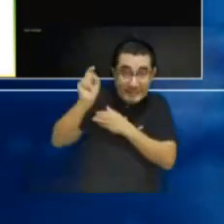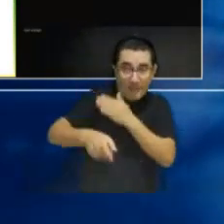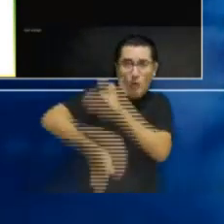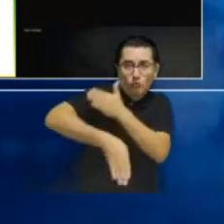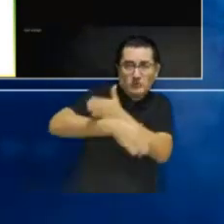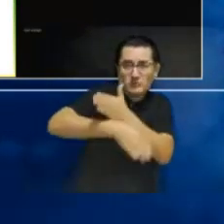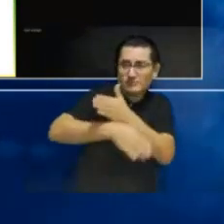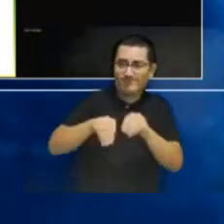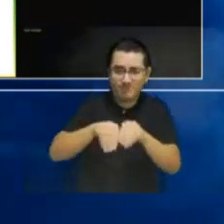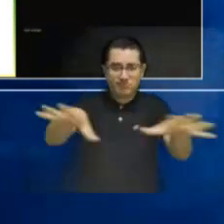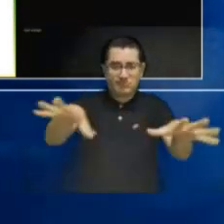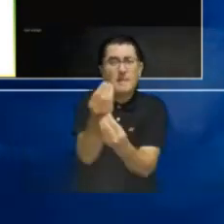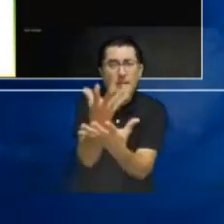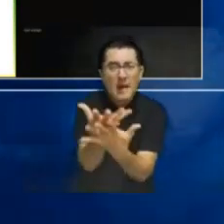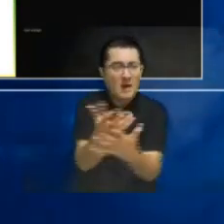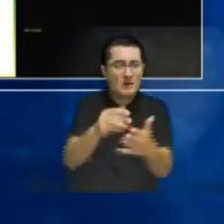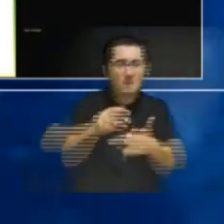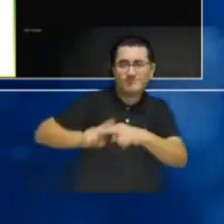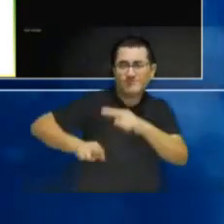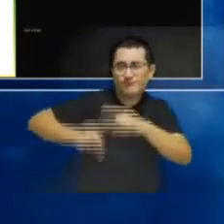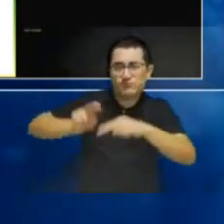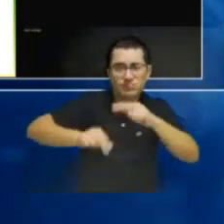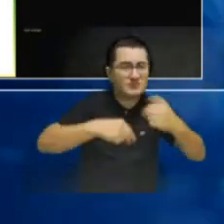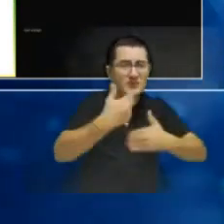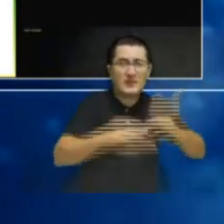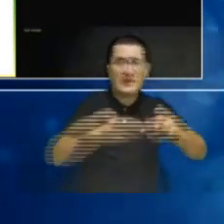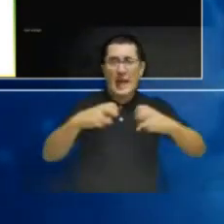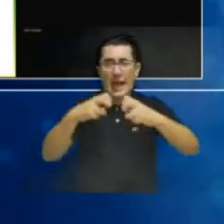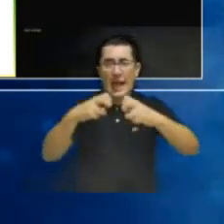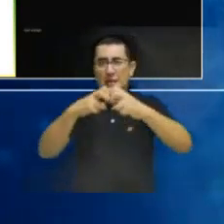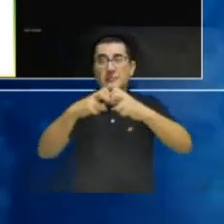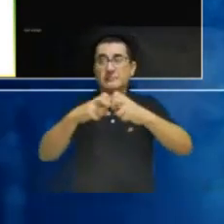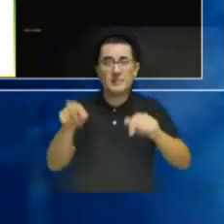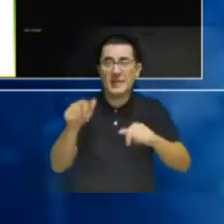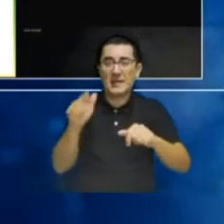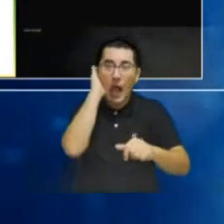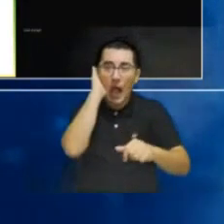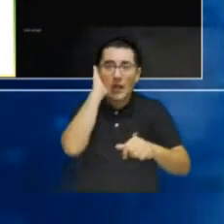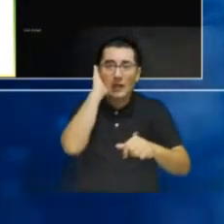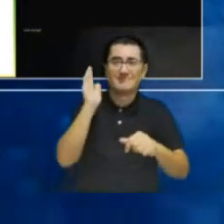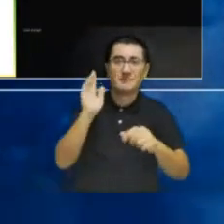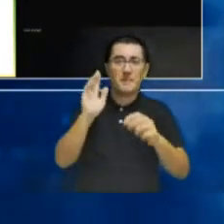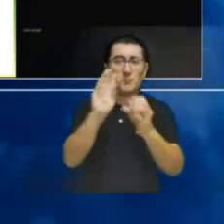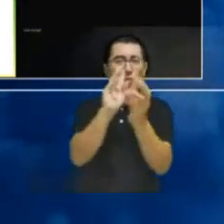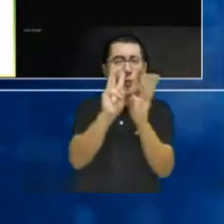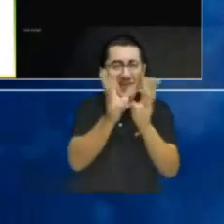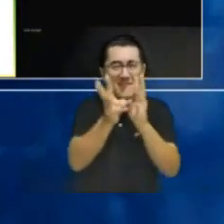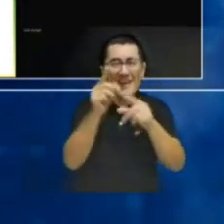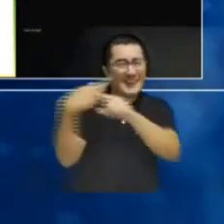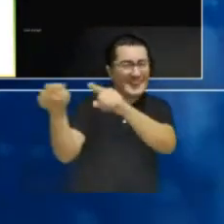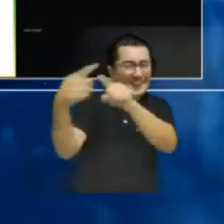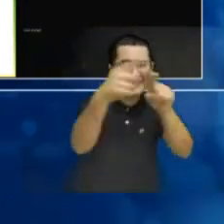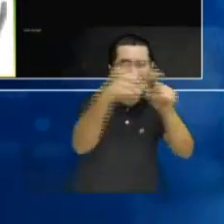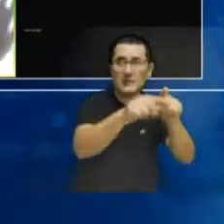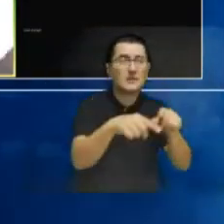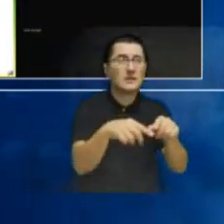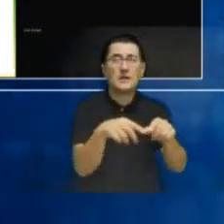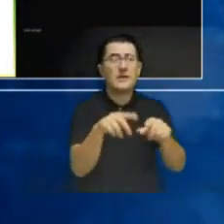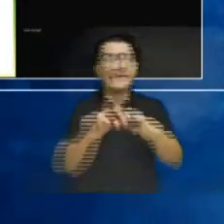deploying infrastructure, increase the wireless services because basically that would allow the different company